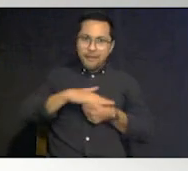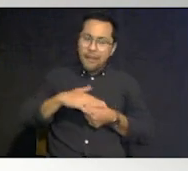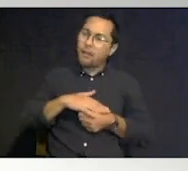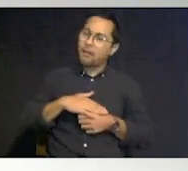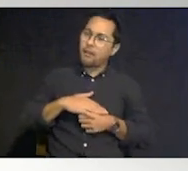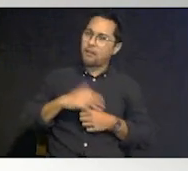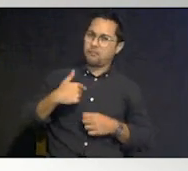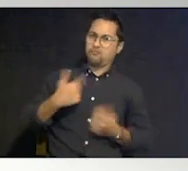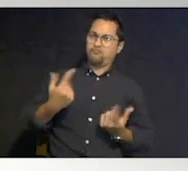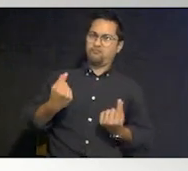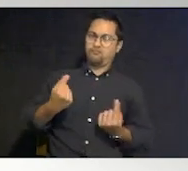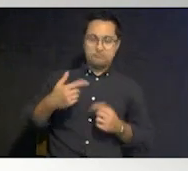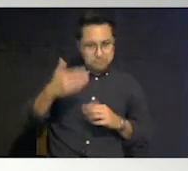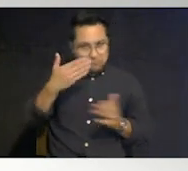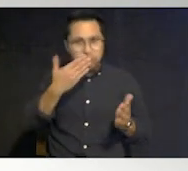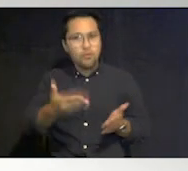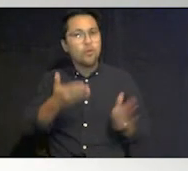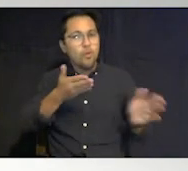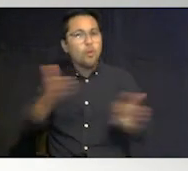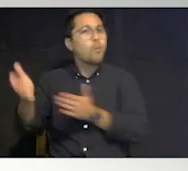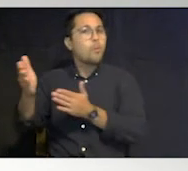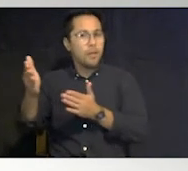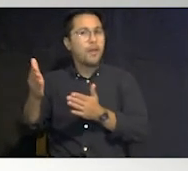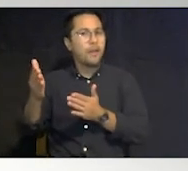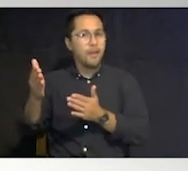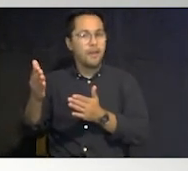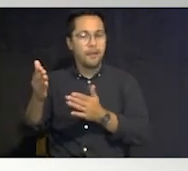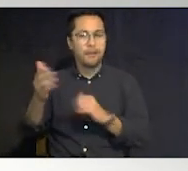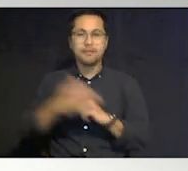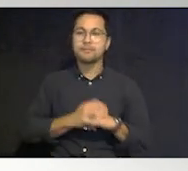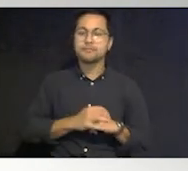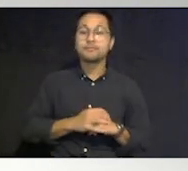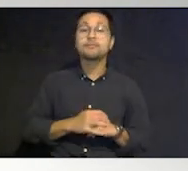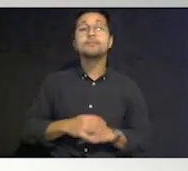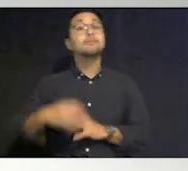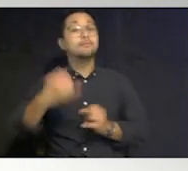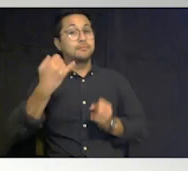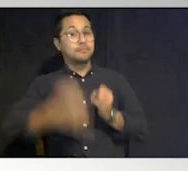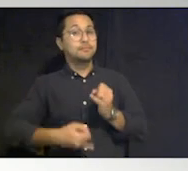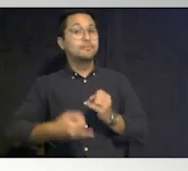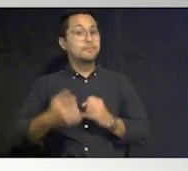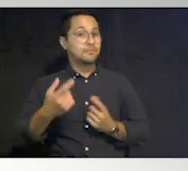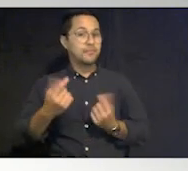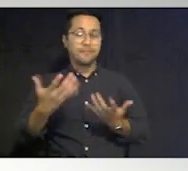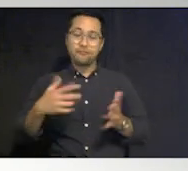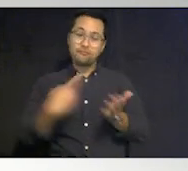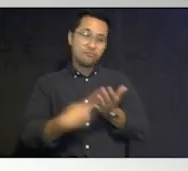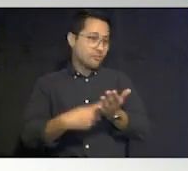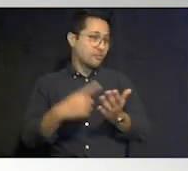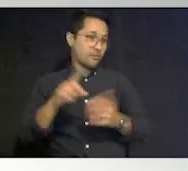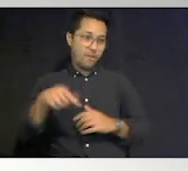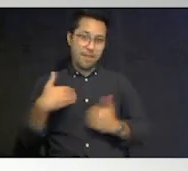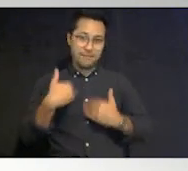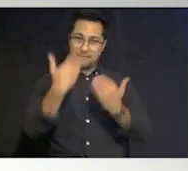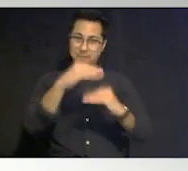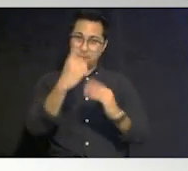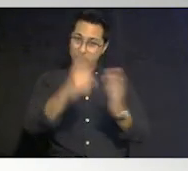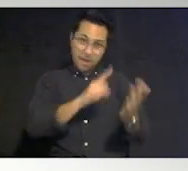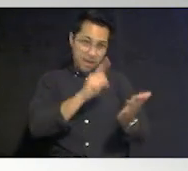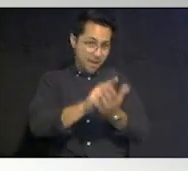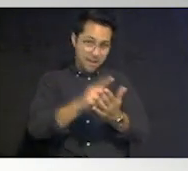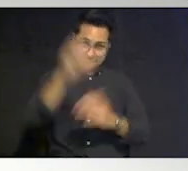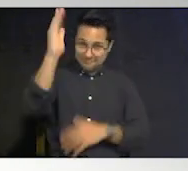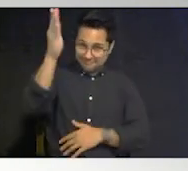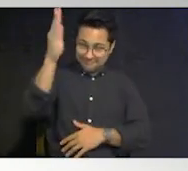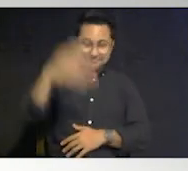how your plan works right then lastly you know we covered a lot we only had an hour to speak we could certainly go on